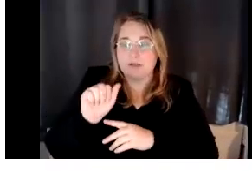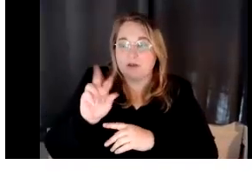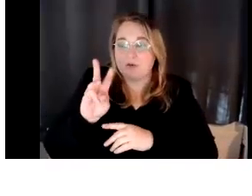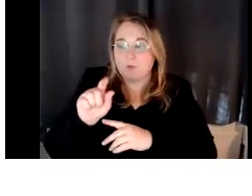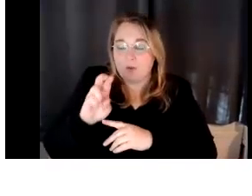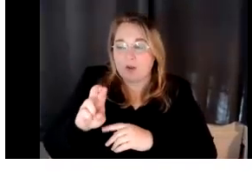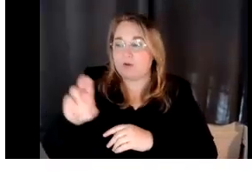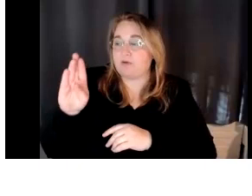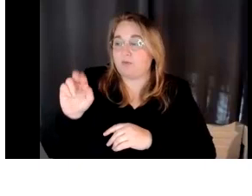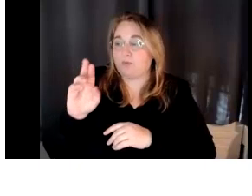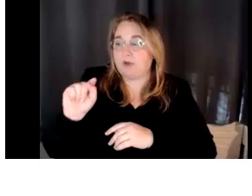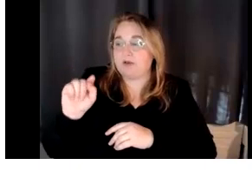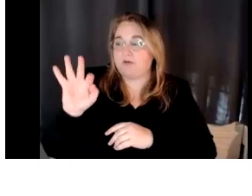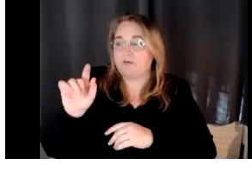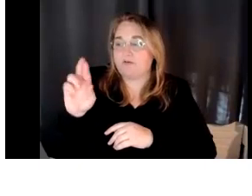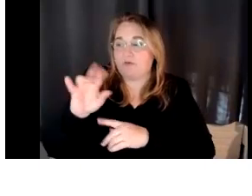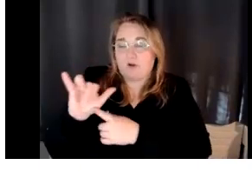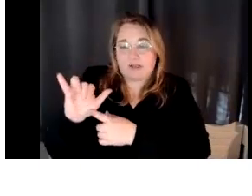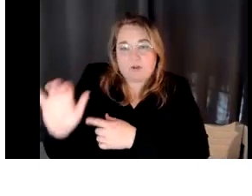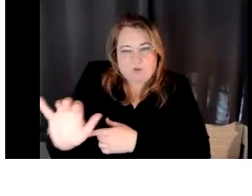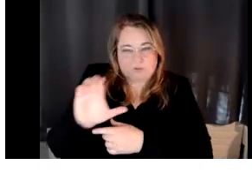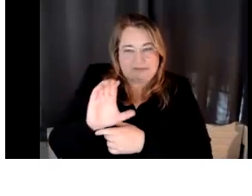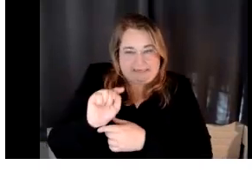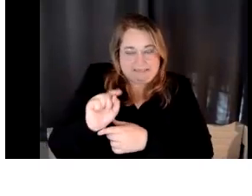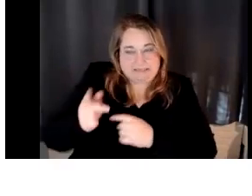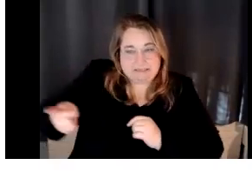with CIT what we did over, uh,